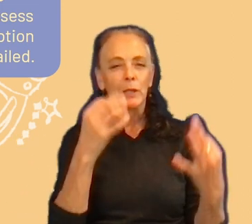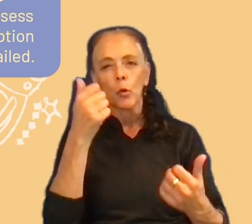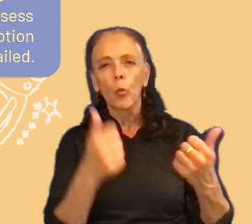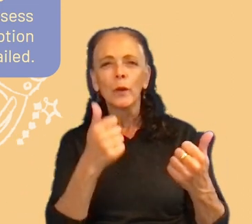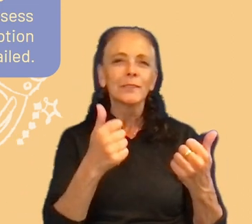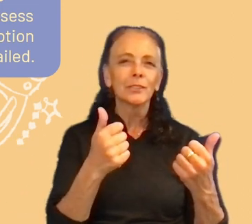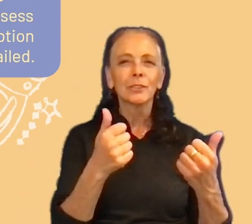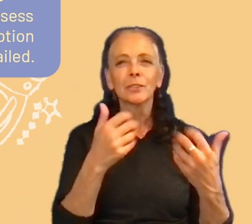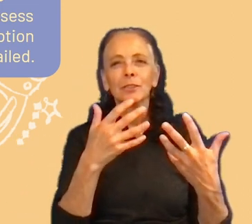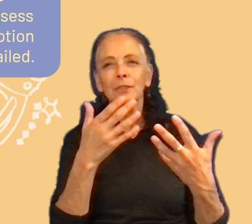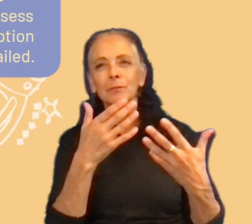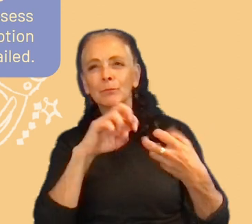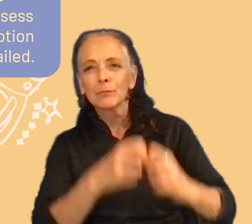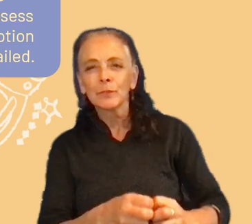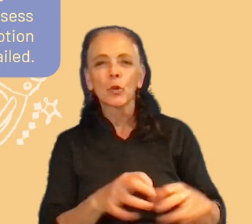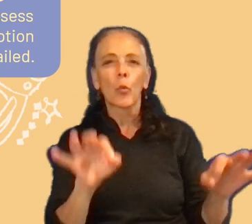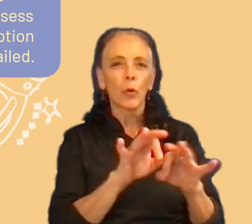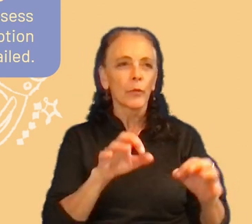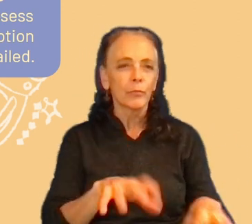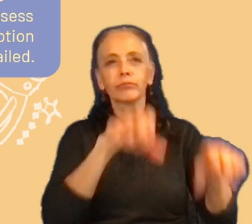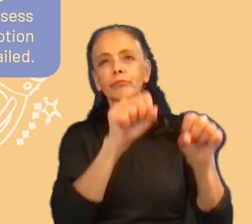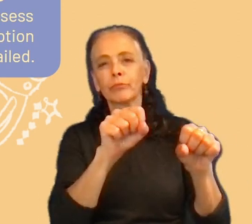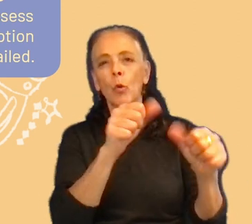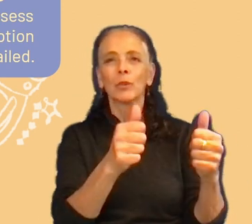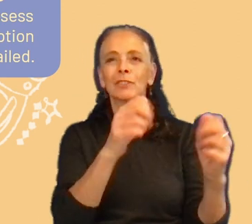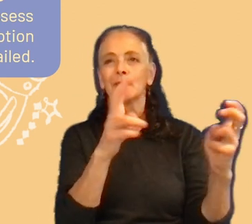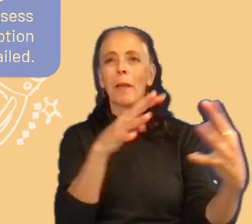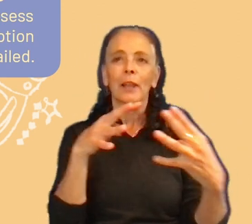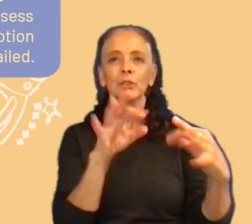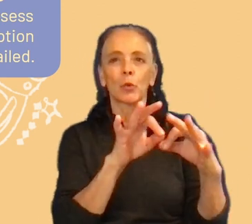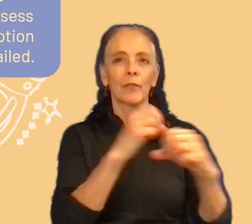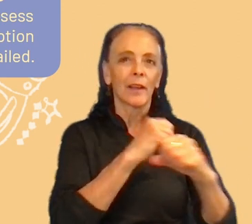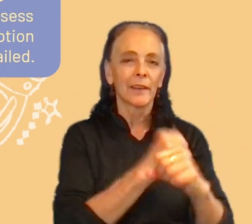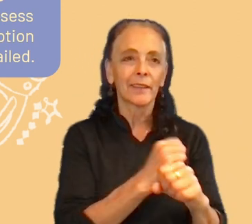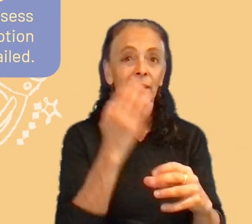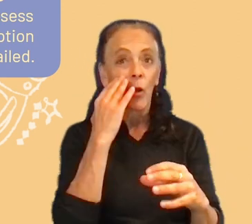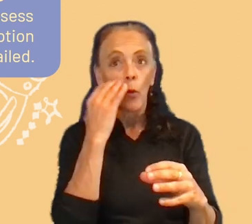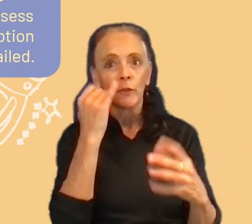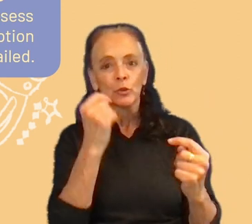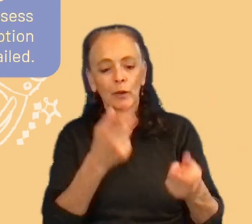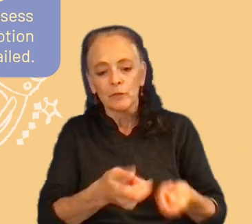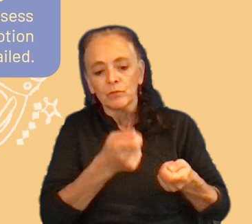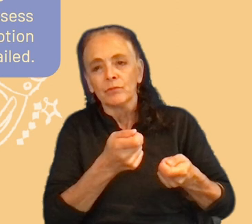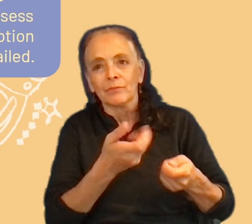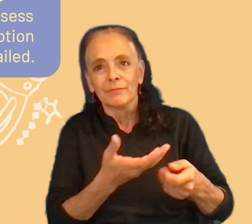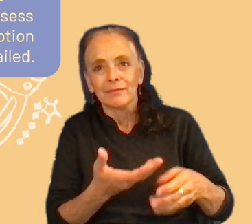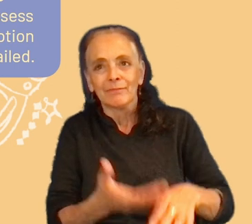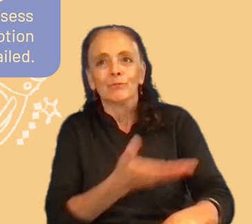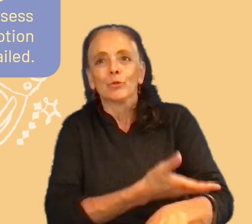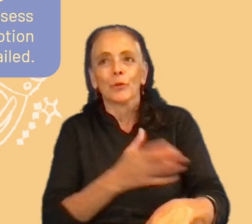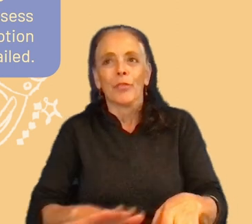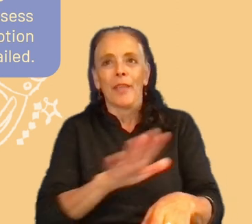fighting when you are in a company that you want to, to help to, to rise the UX maturity level. So for instance,